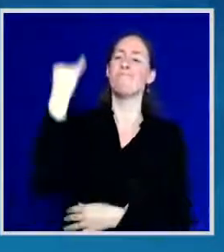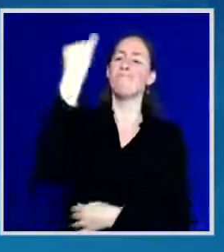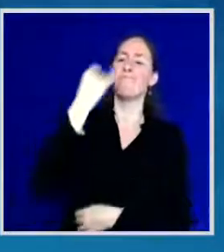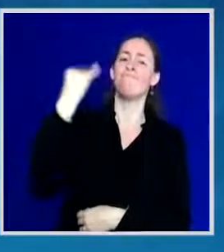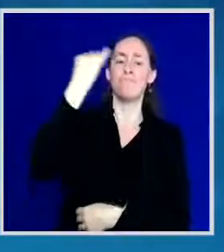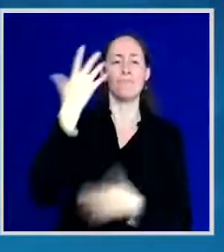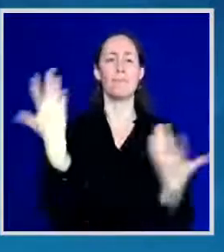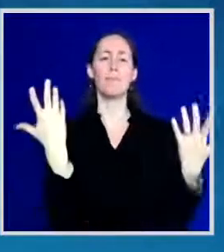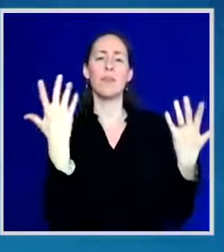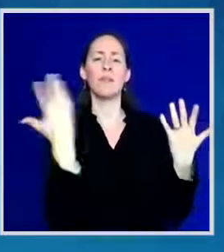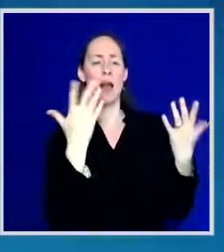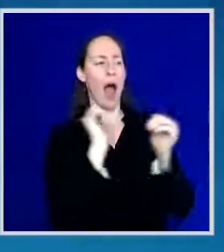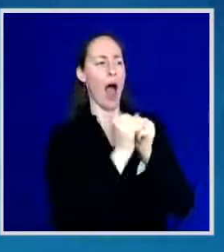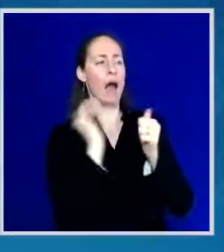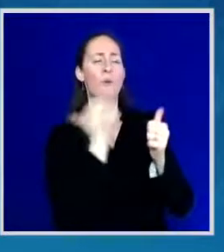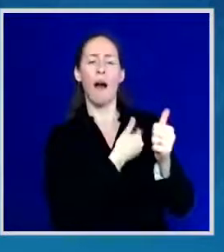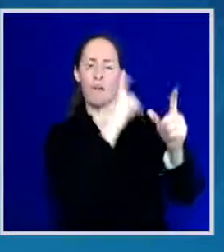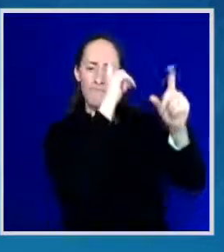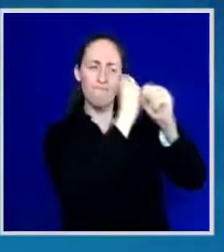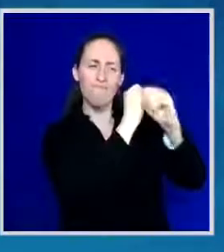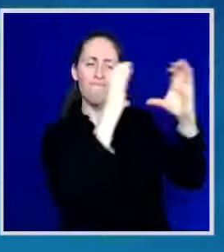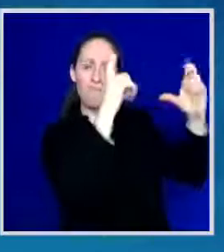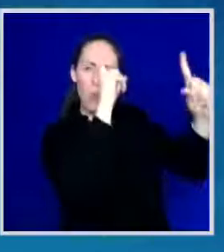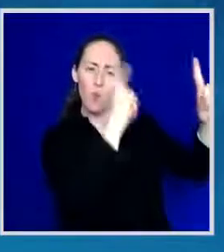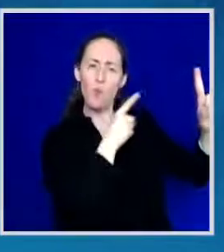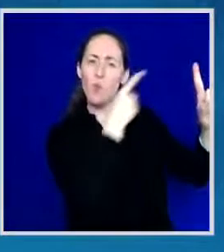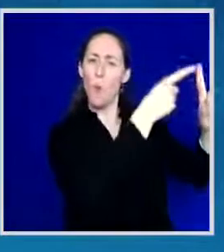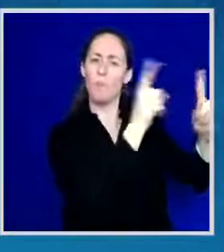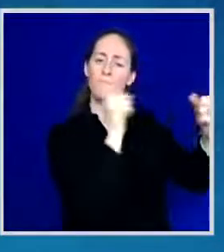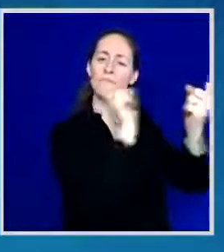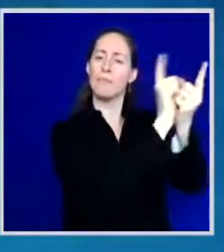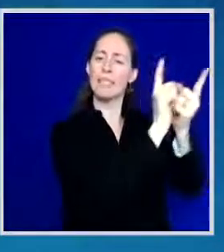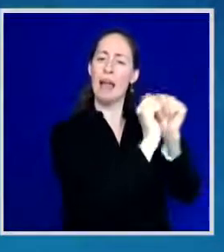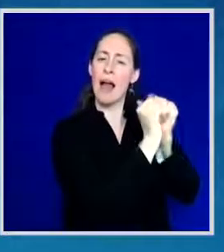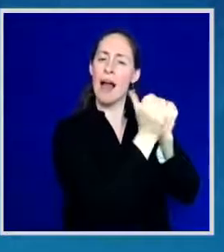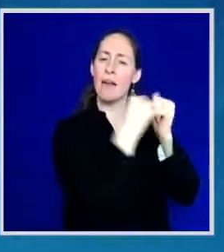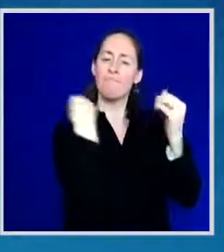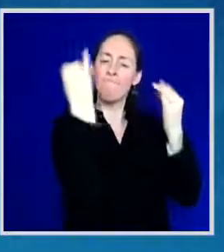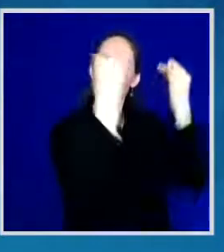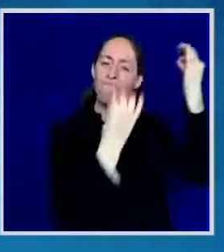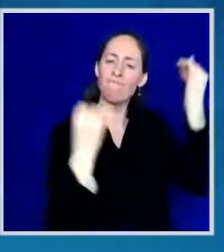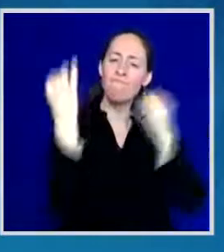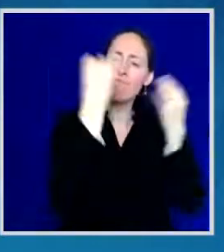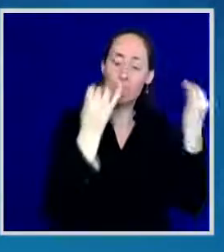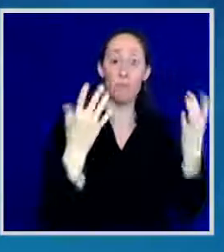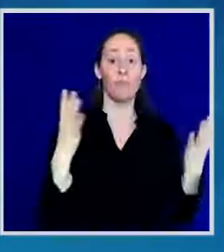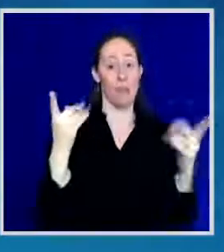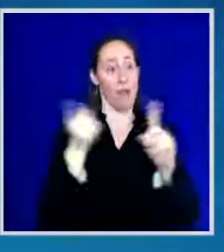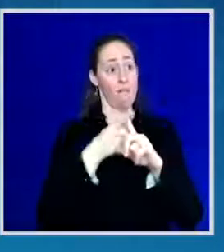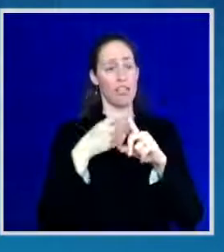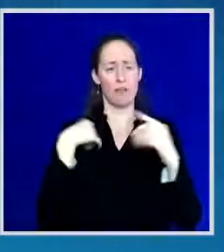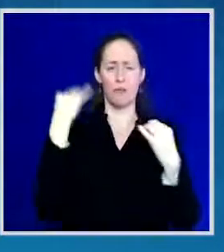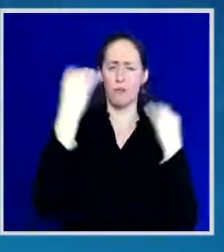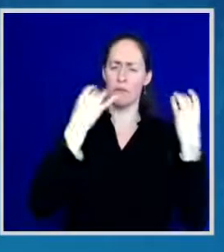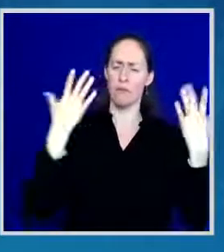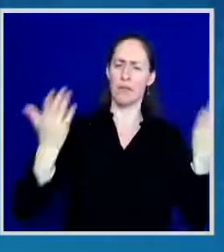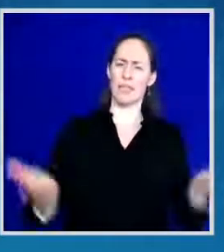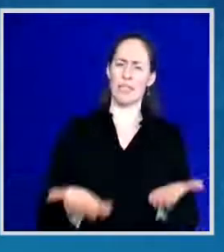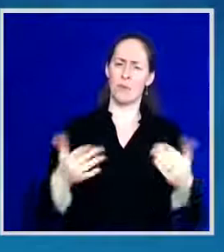American aspiration. I talked about how in America, we not only dream,